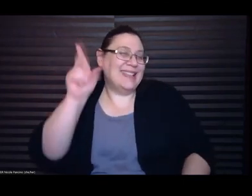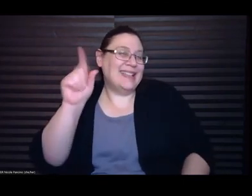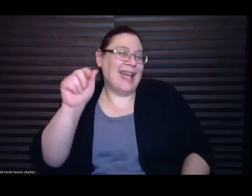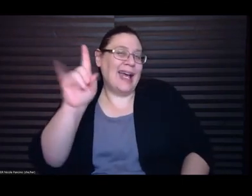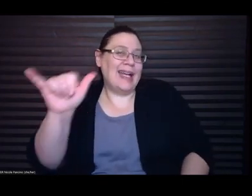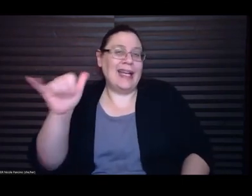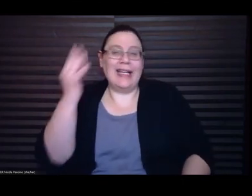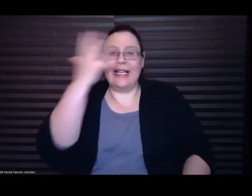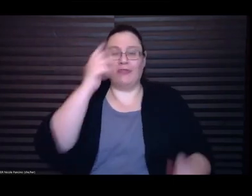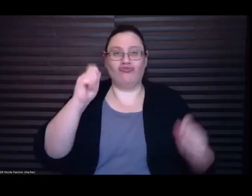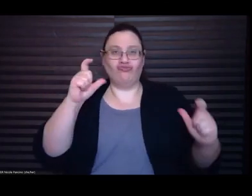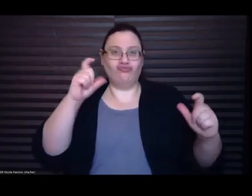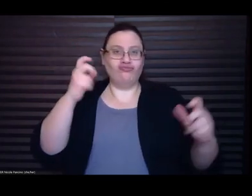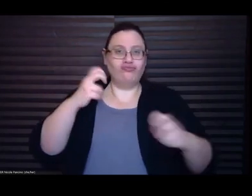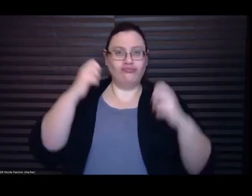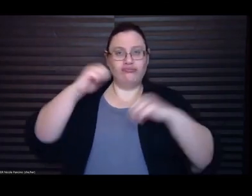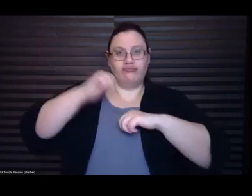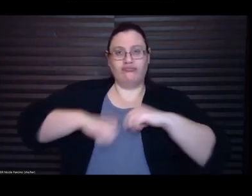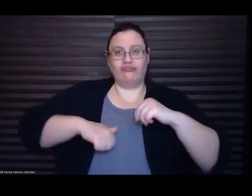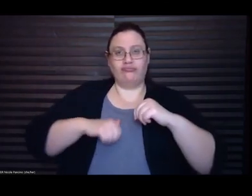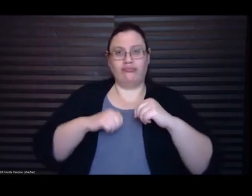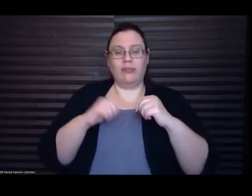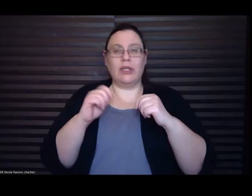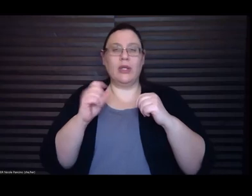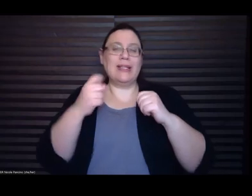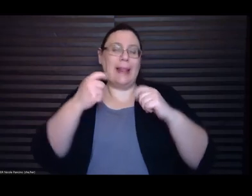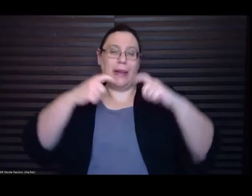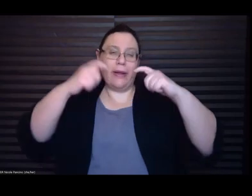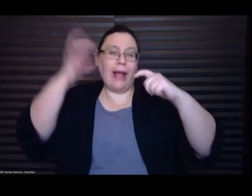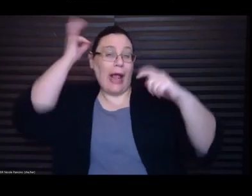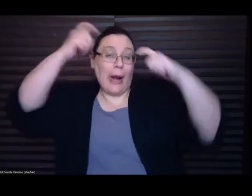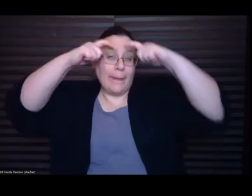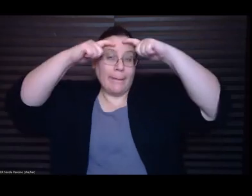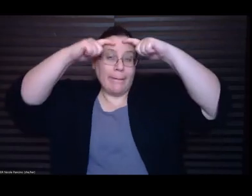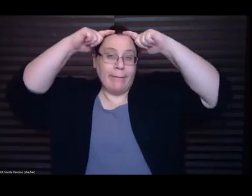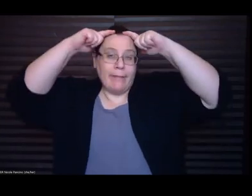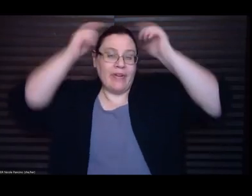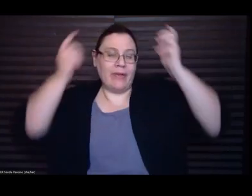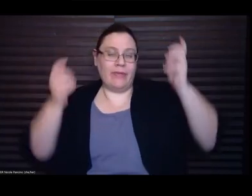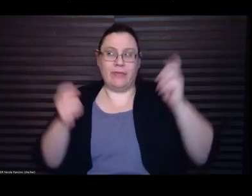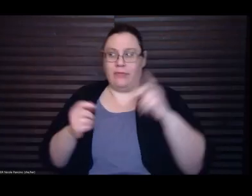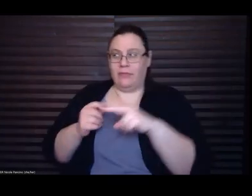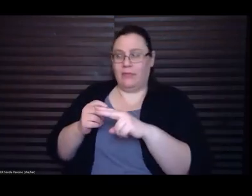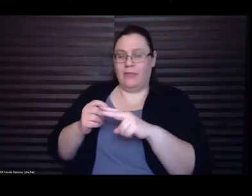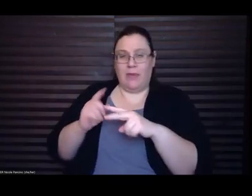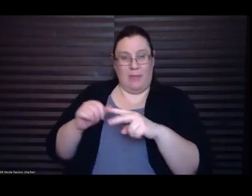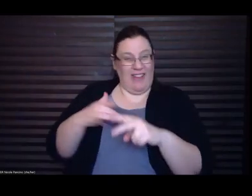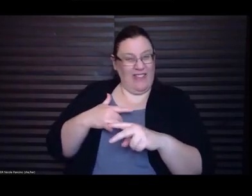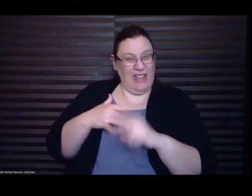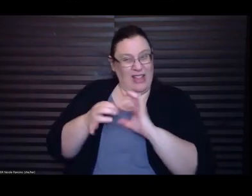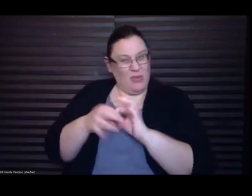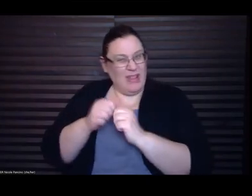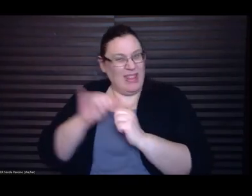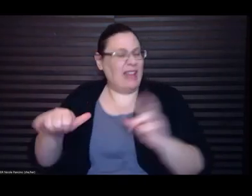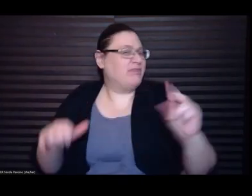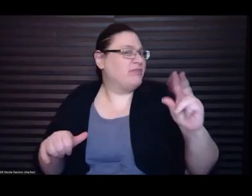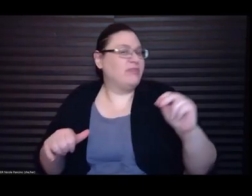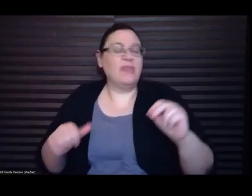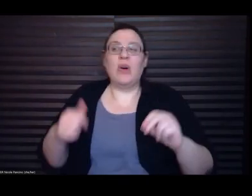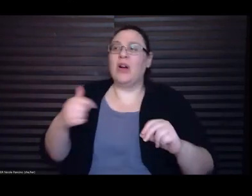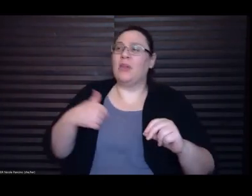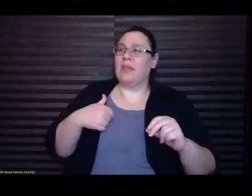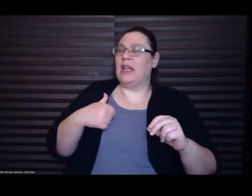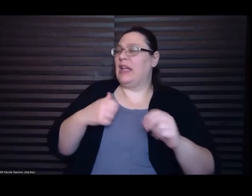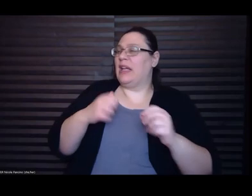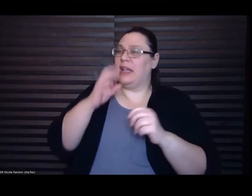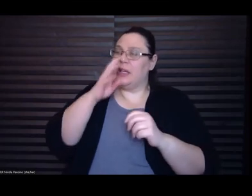But this strange feeling has nothing to do with that. Nothing to do with me looking past his sensuous mouth and slightly askew nose for any indication that